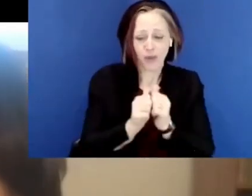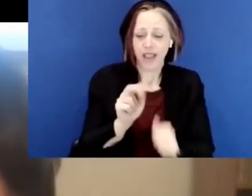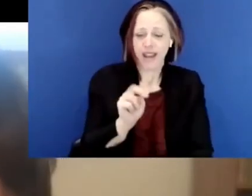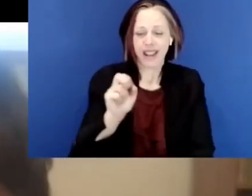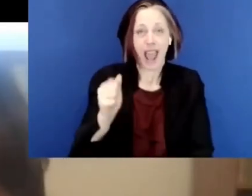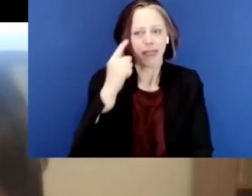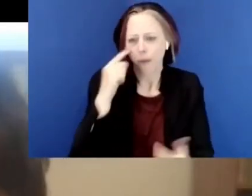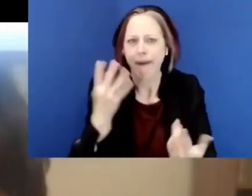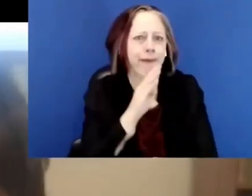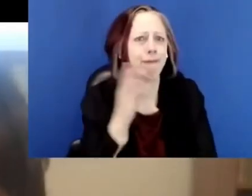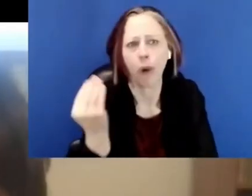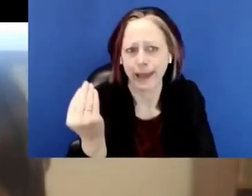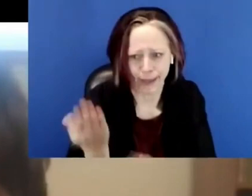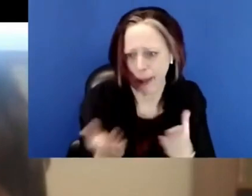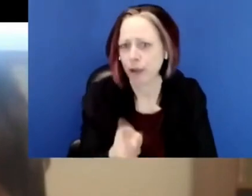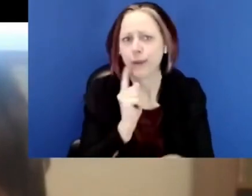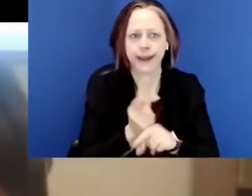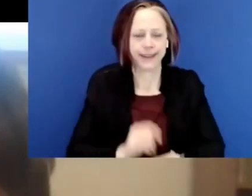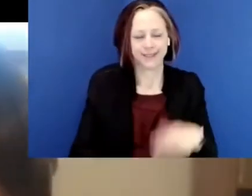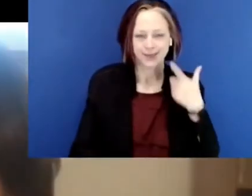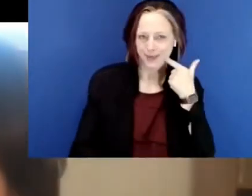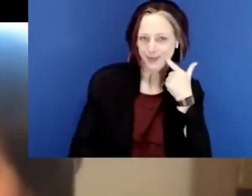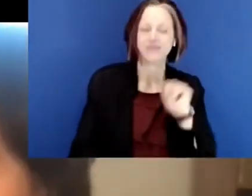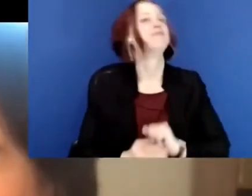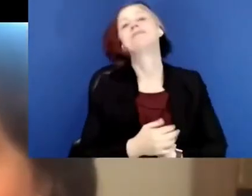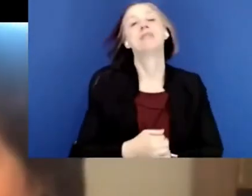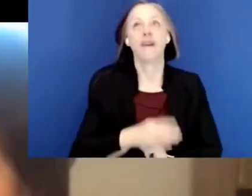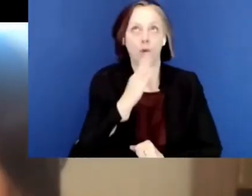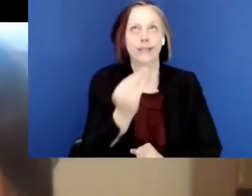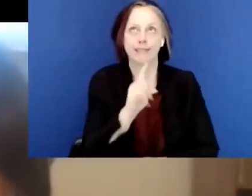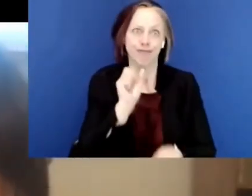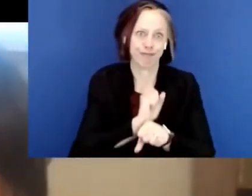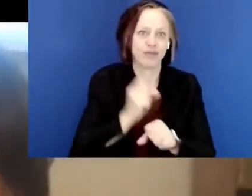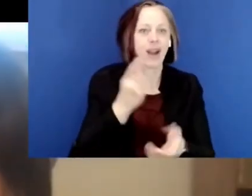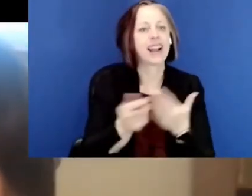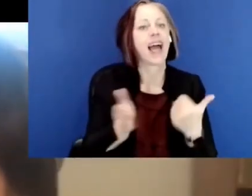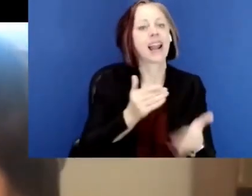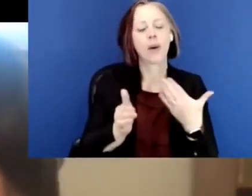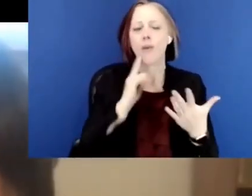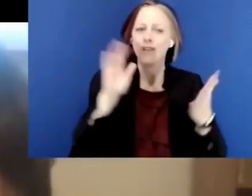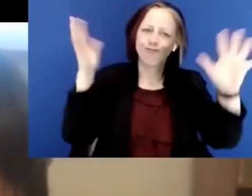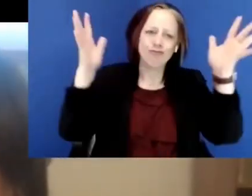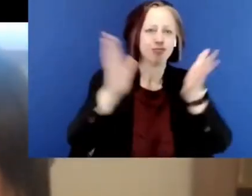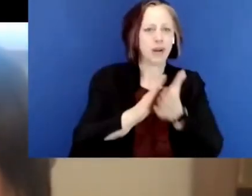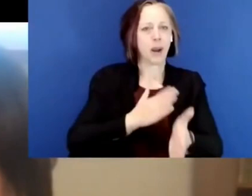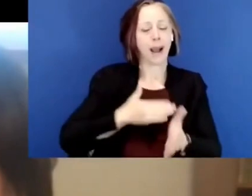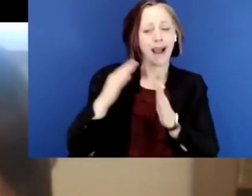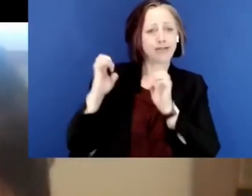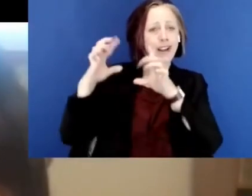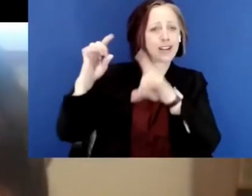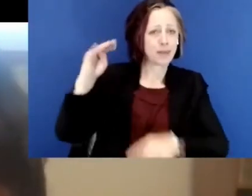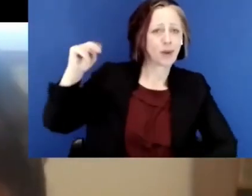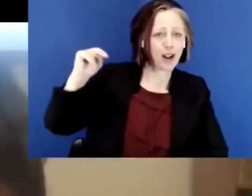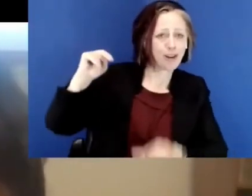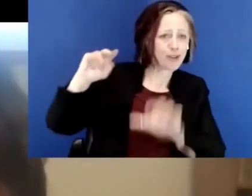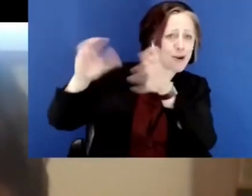uh, who started out with NEA when I think, what were you, 14 years old, David? And you still were 14. Uh, but I also want to give a big